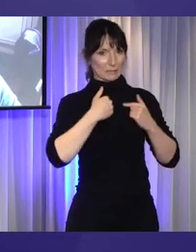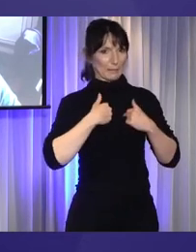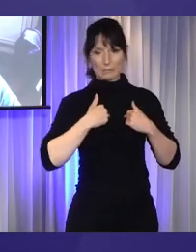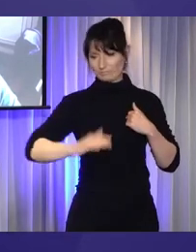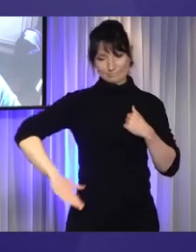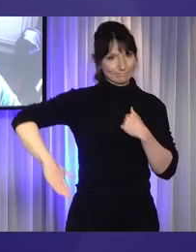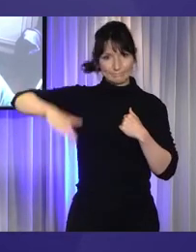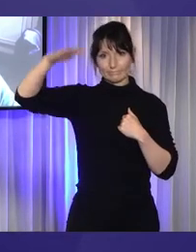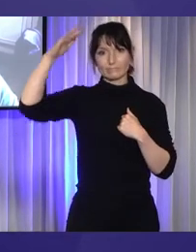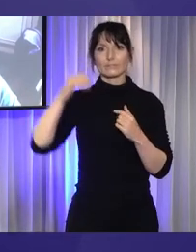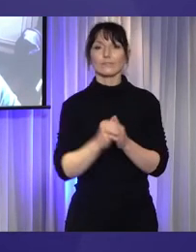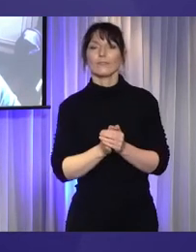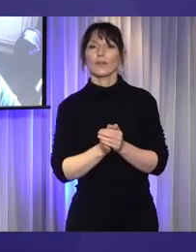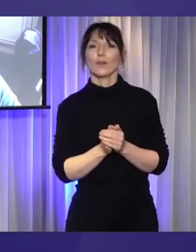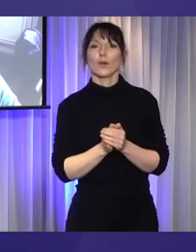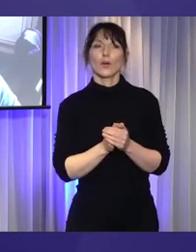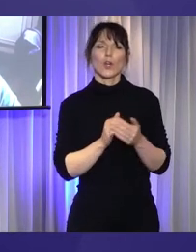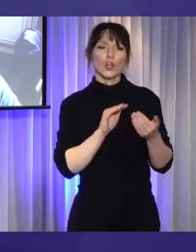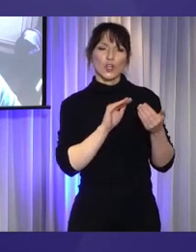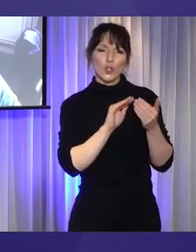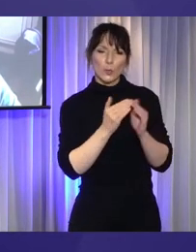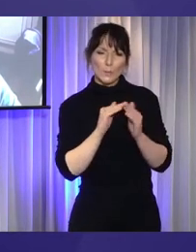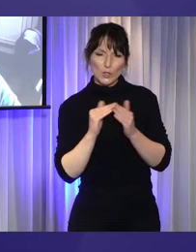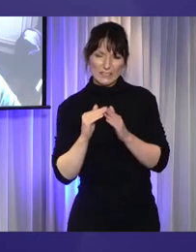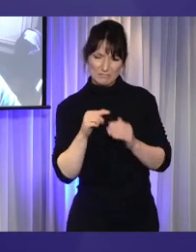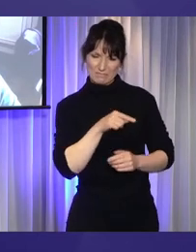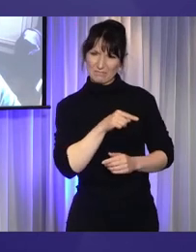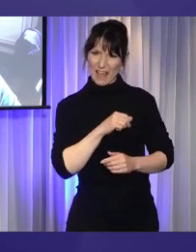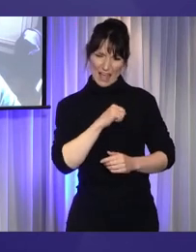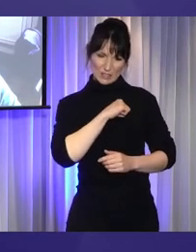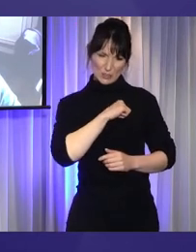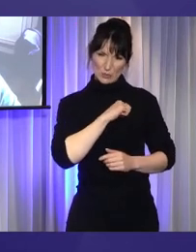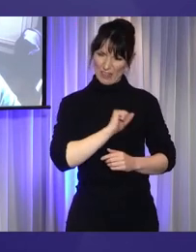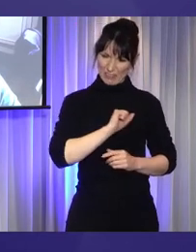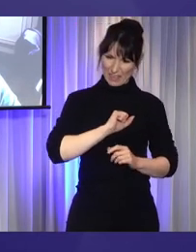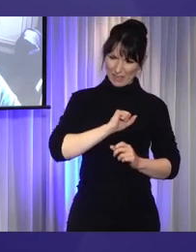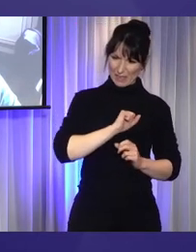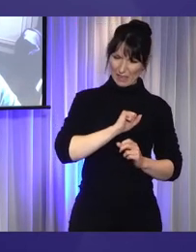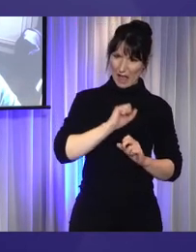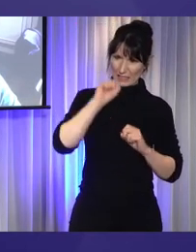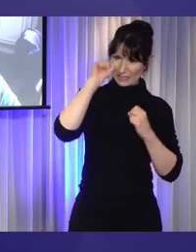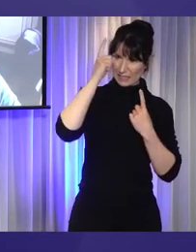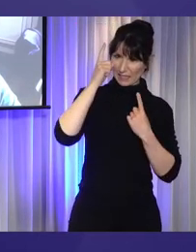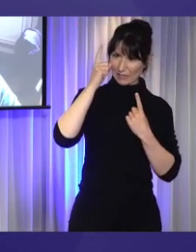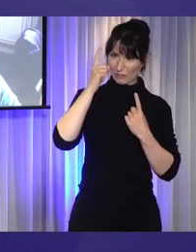is community's attitude and understanding of inclusion.